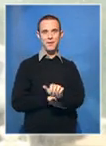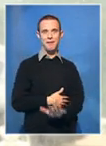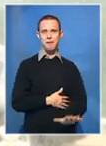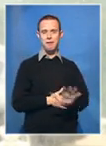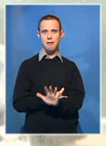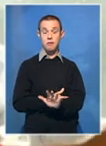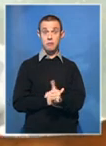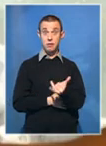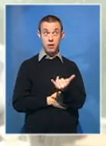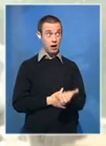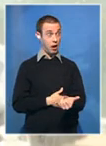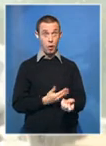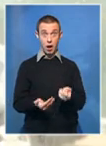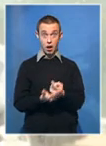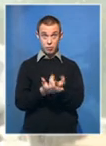it's very bad.